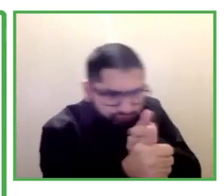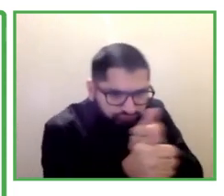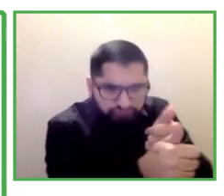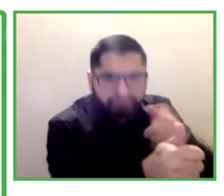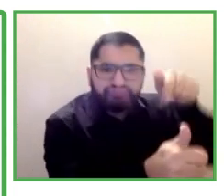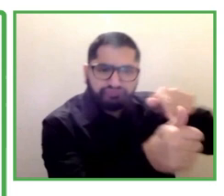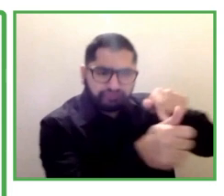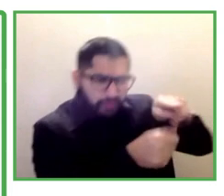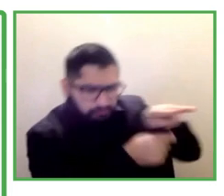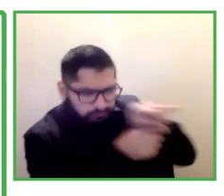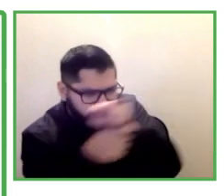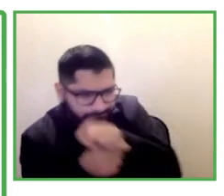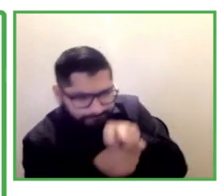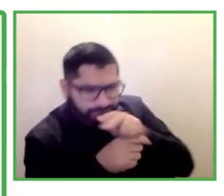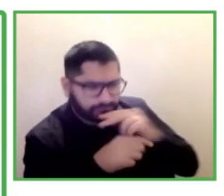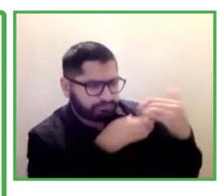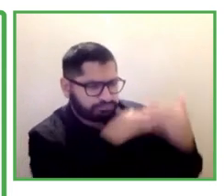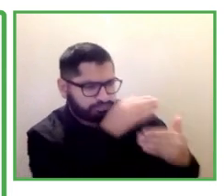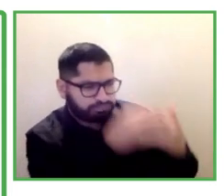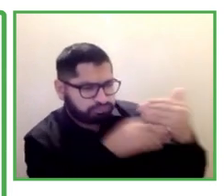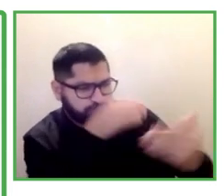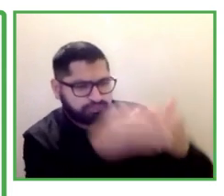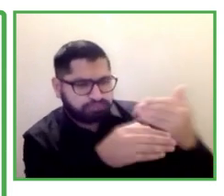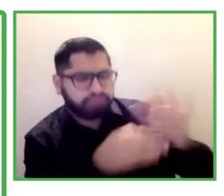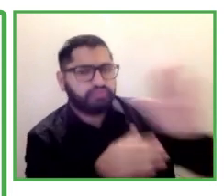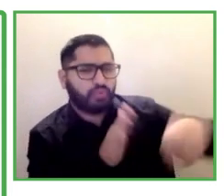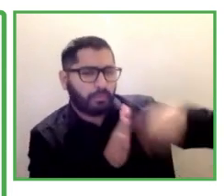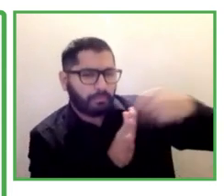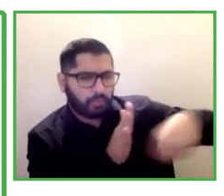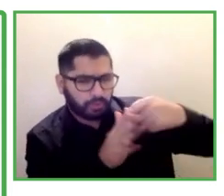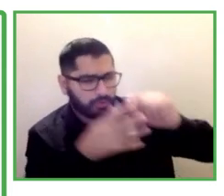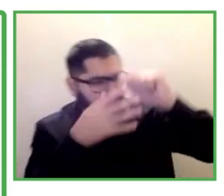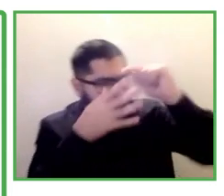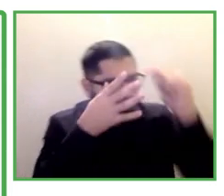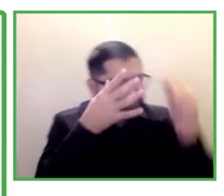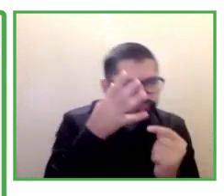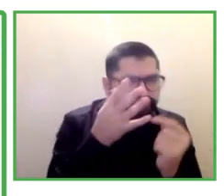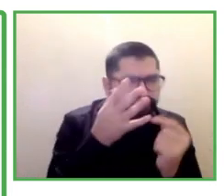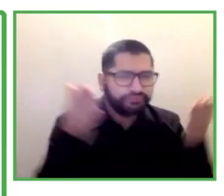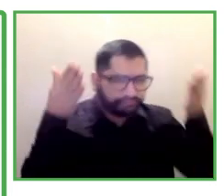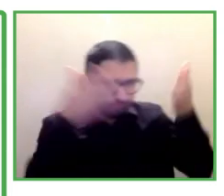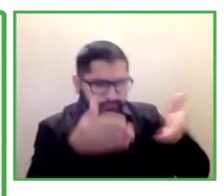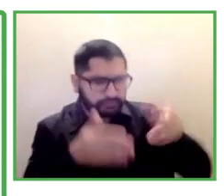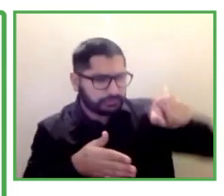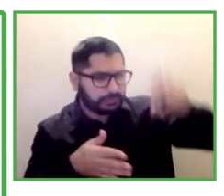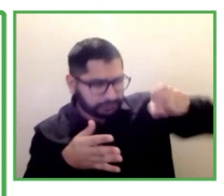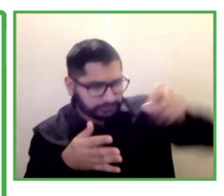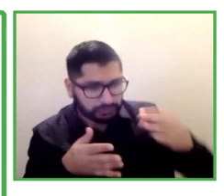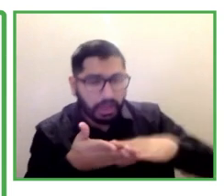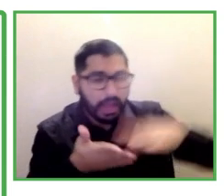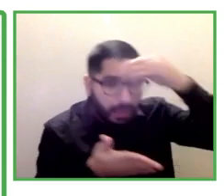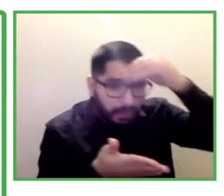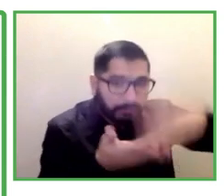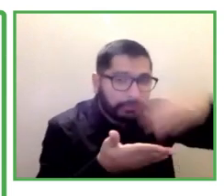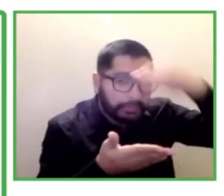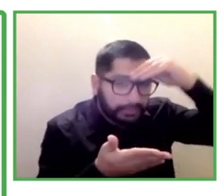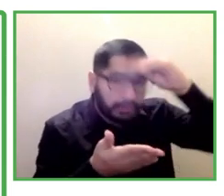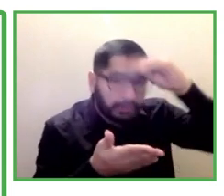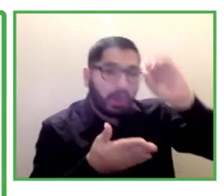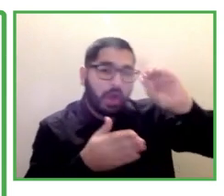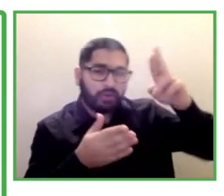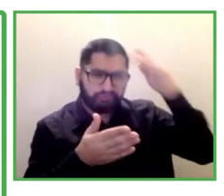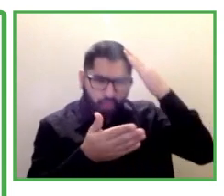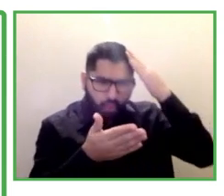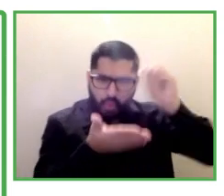away and everyone can be independent at work. We do not have a coach stay on permanently with someone in